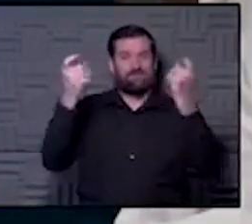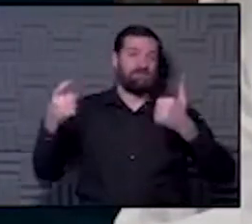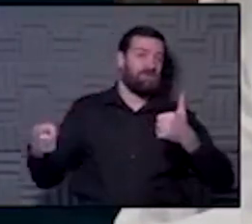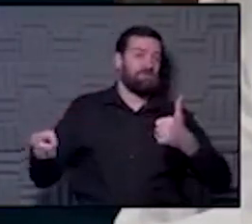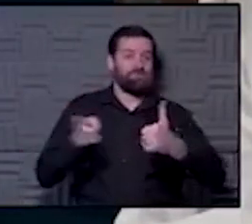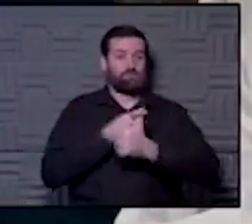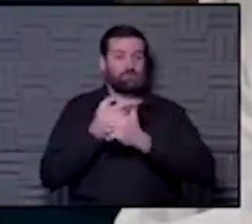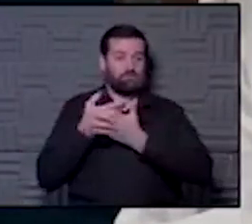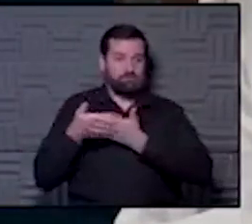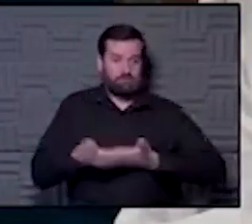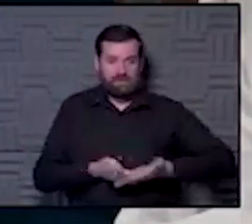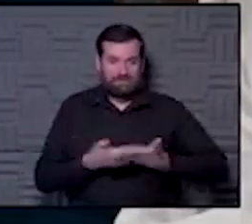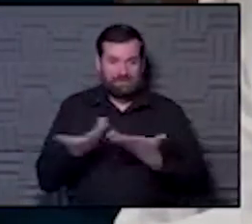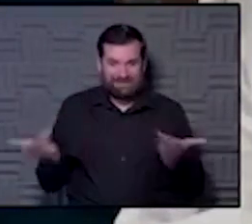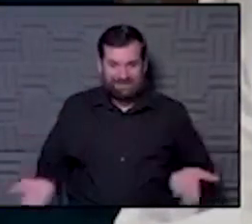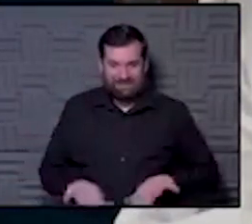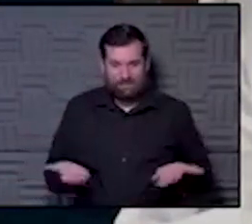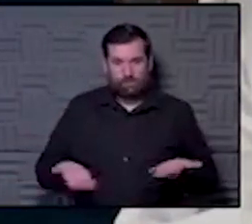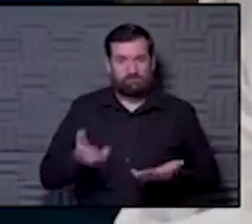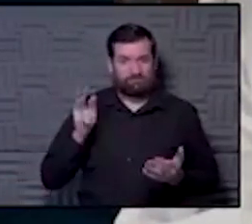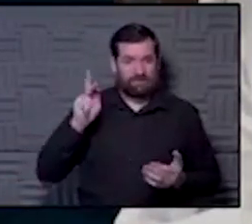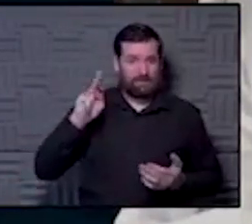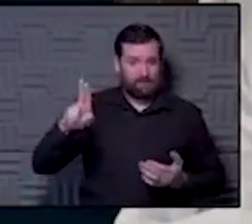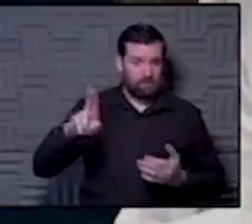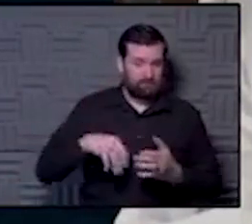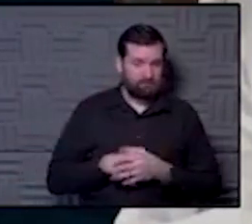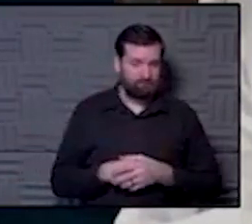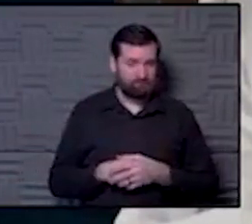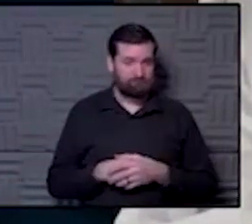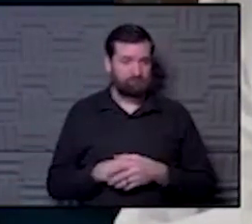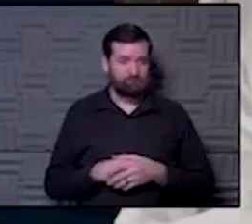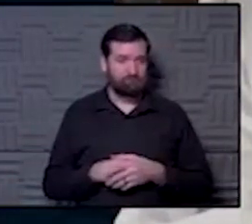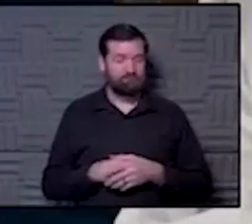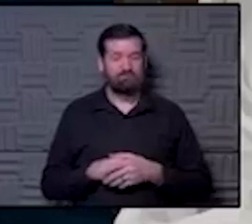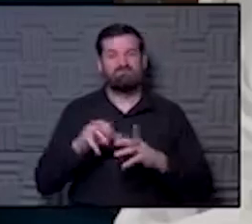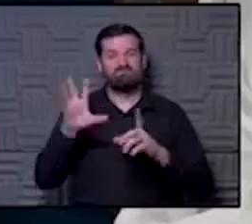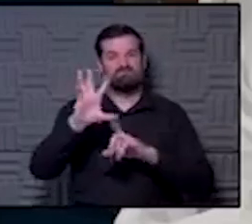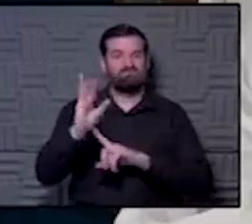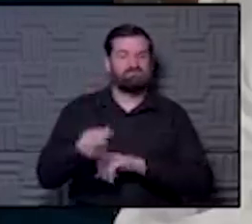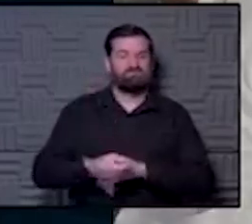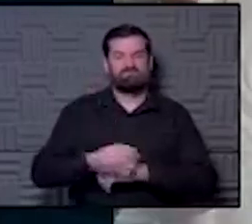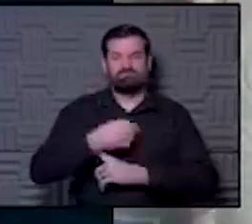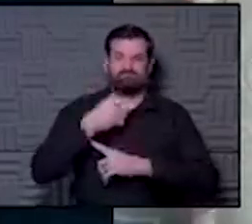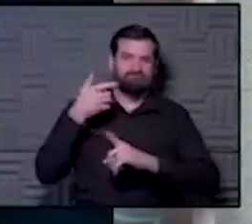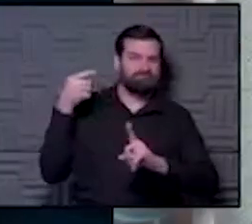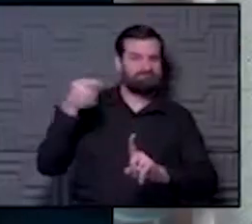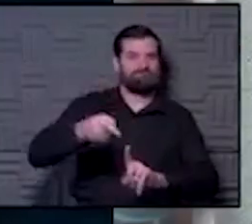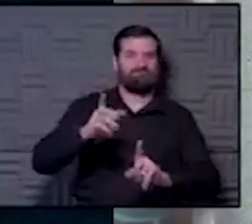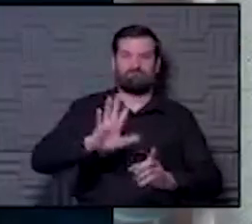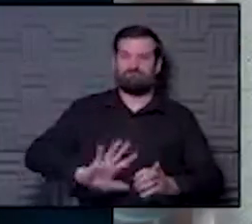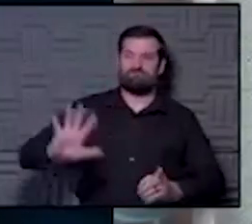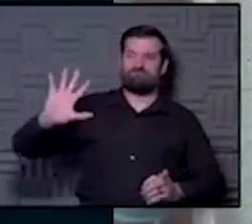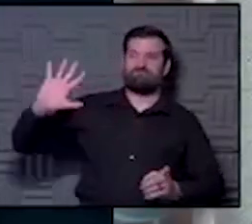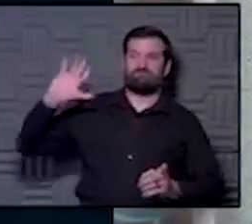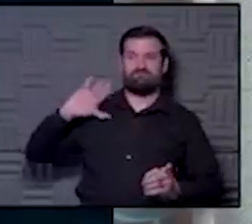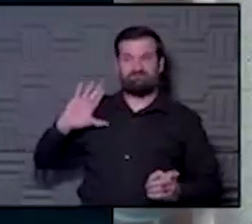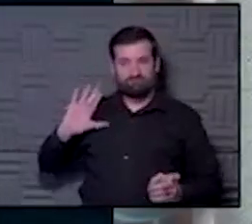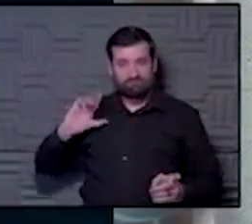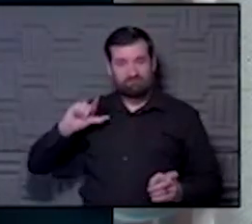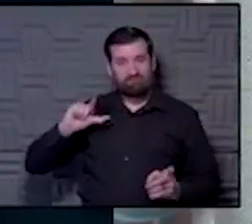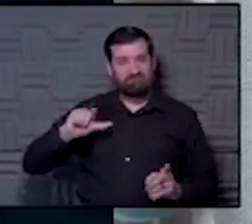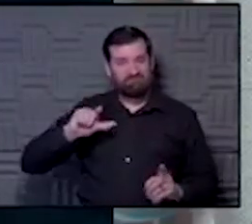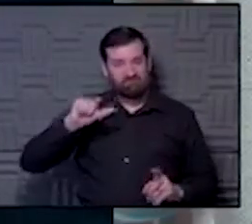baby born here at KU. That celebration is a cultural mainstay that dates back as far as ancient Greece.